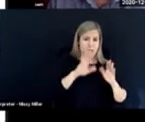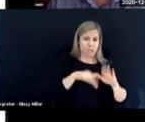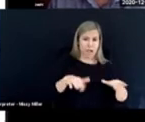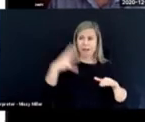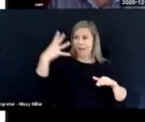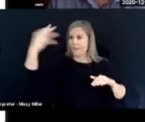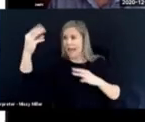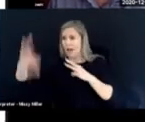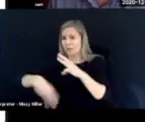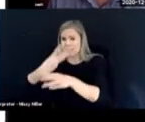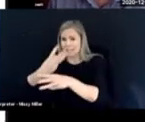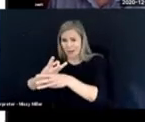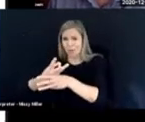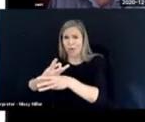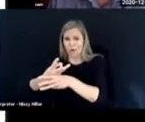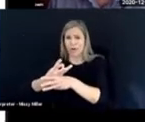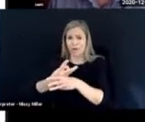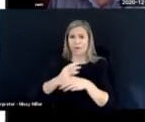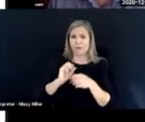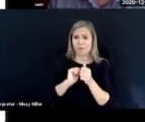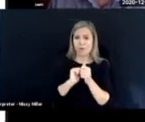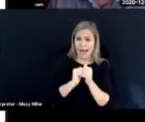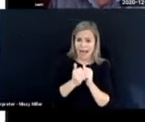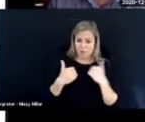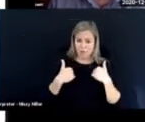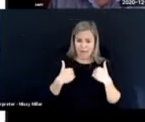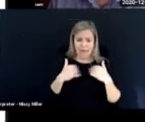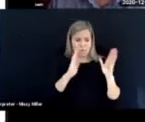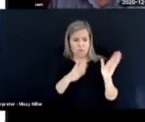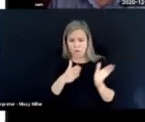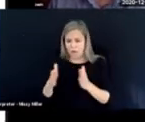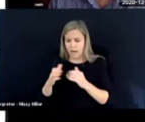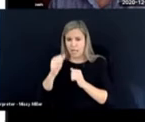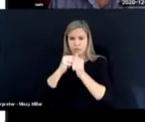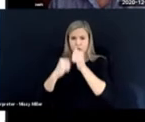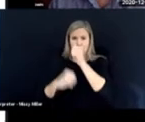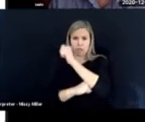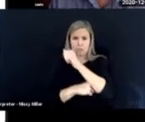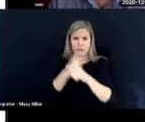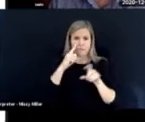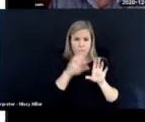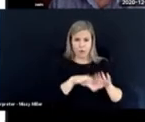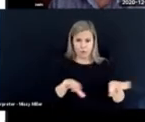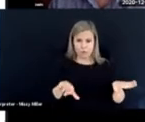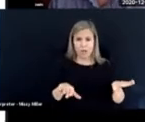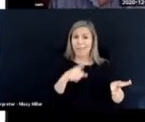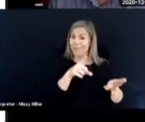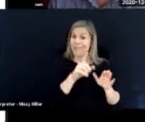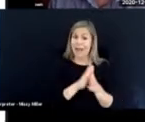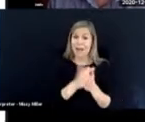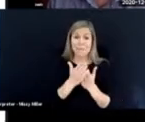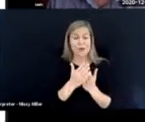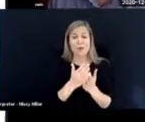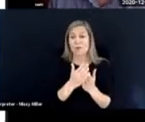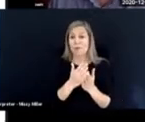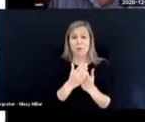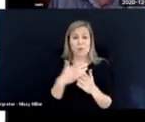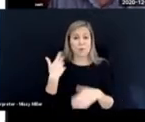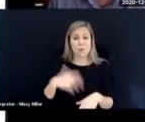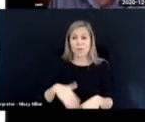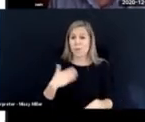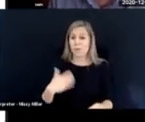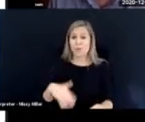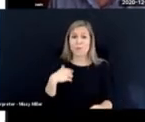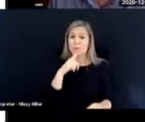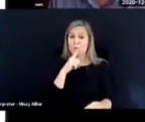Outer World. How to Make the World Surveillable by Organized Structure. And that was probably the